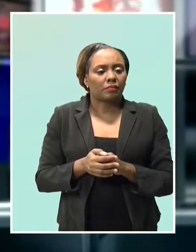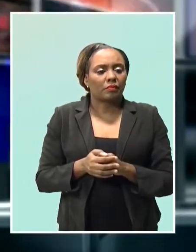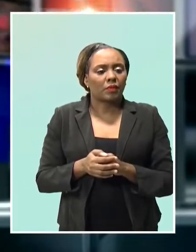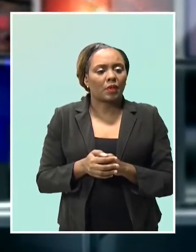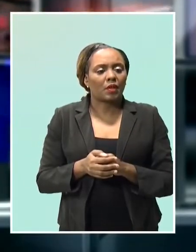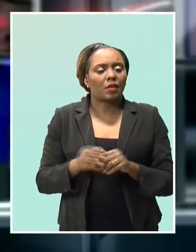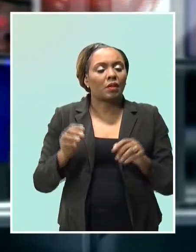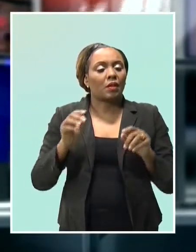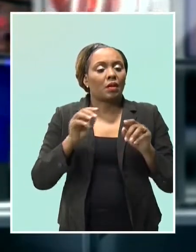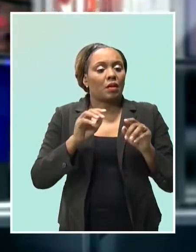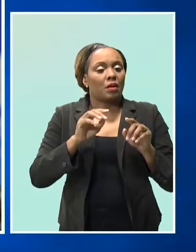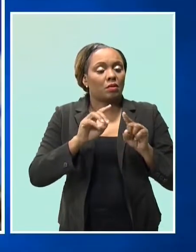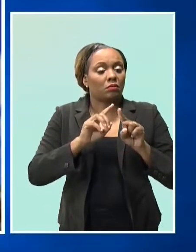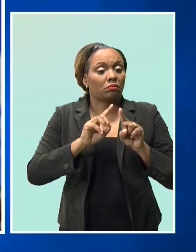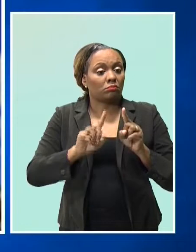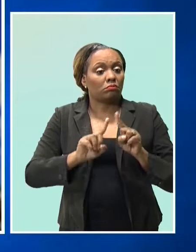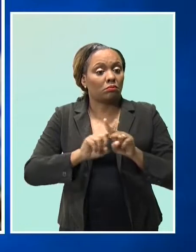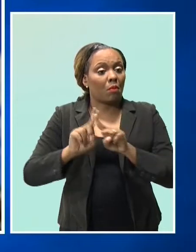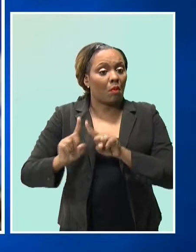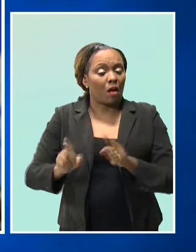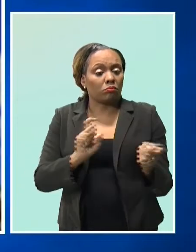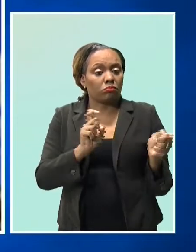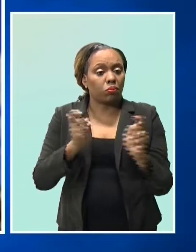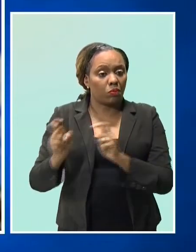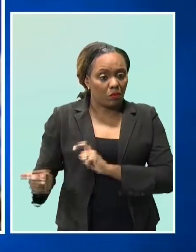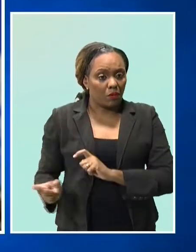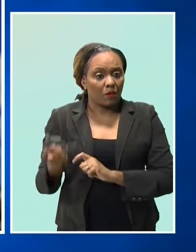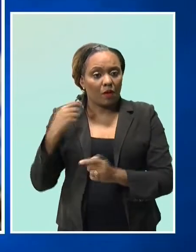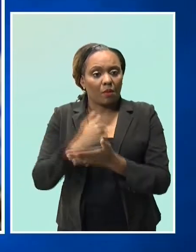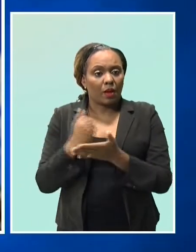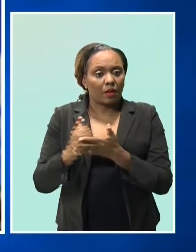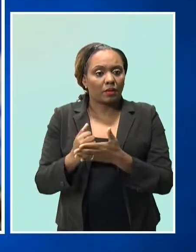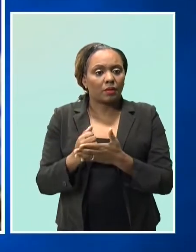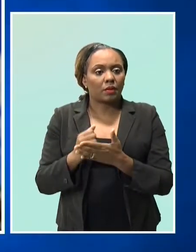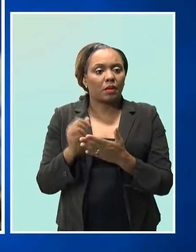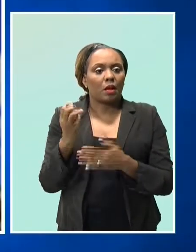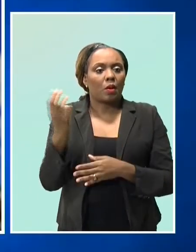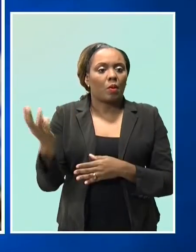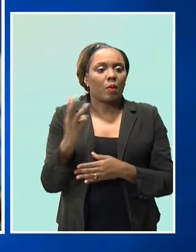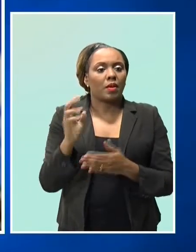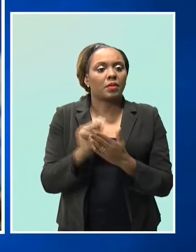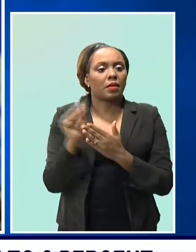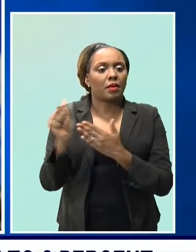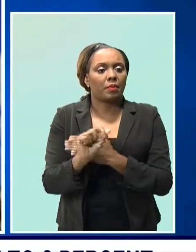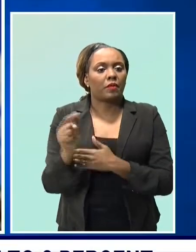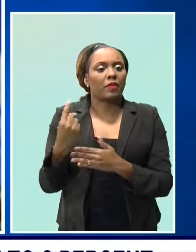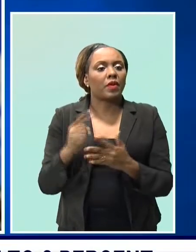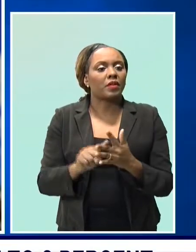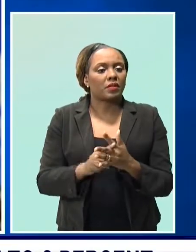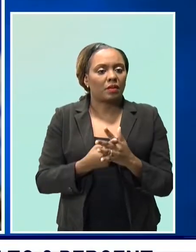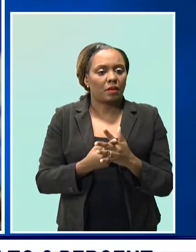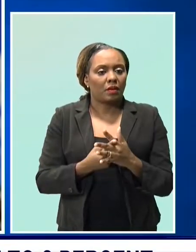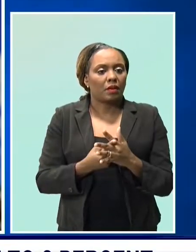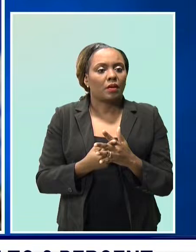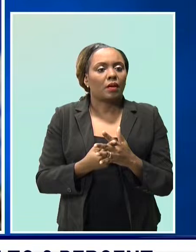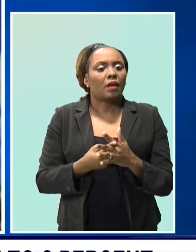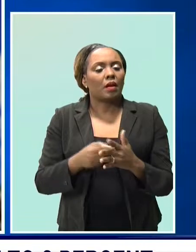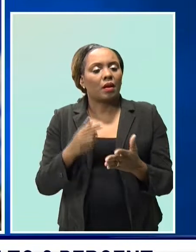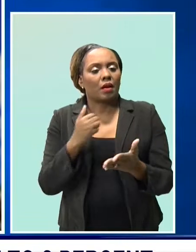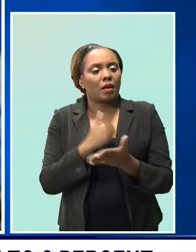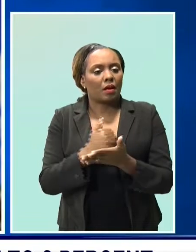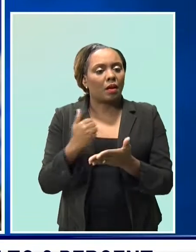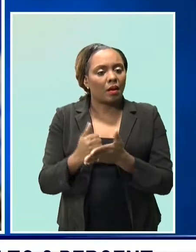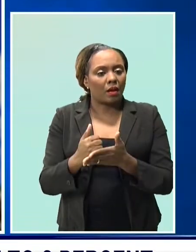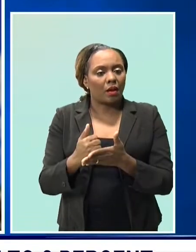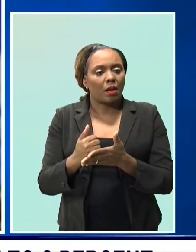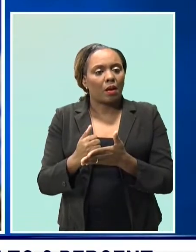coming for the banks, with effect from this Wednesday, April 1st, the bank's discount rate at which it provides overnight lending to banks and